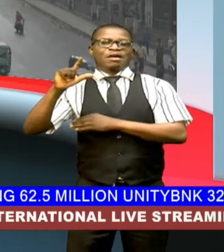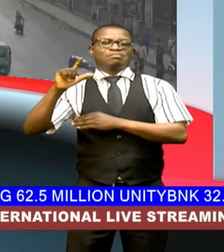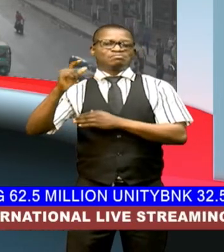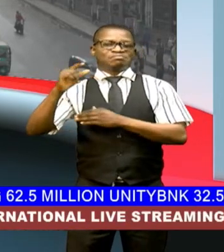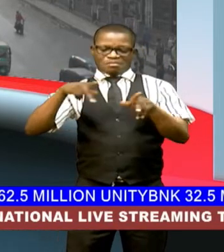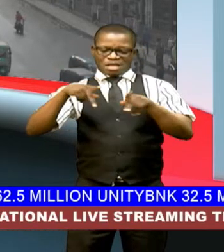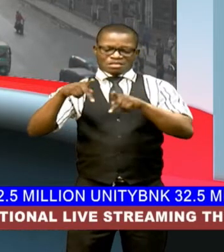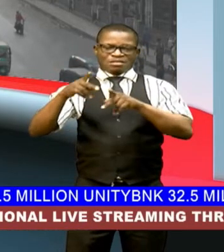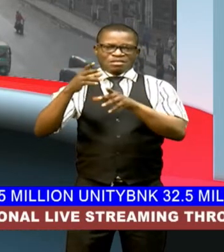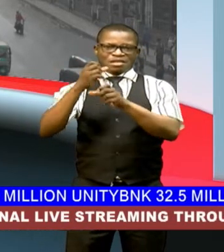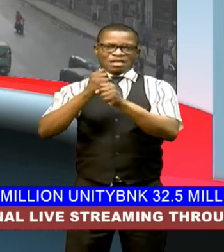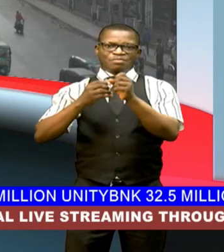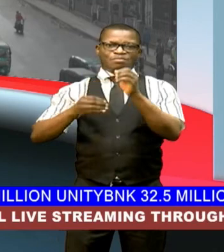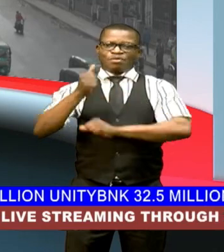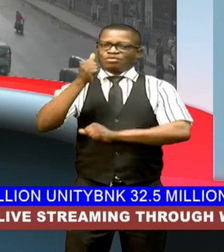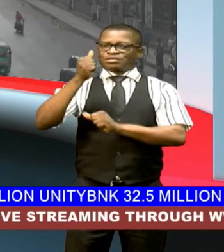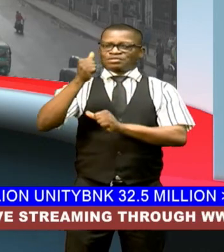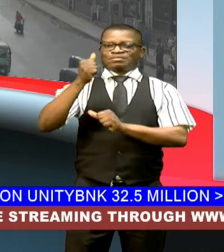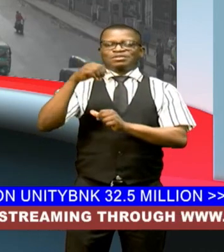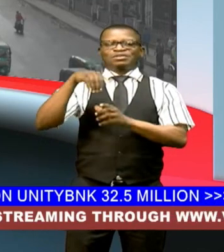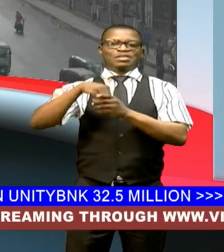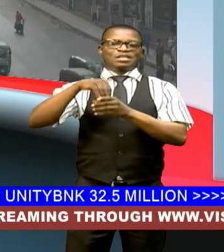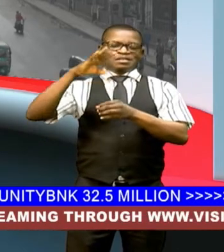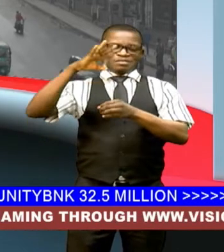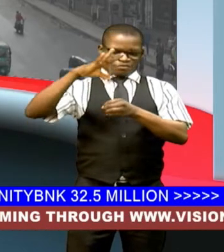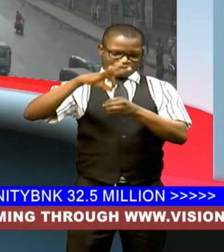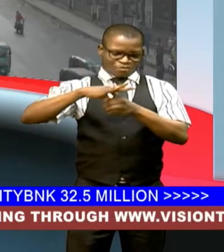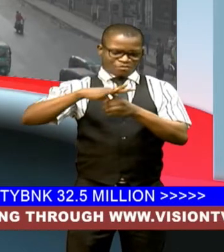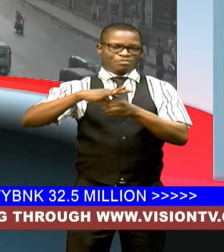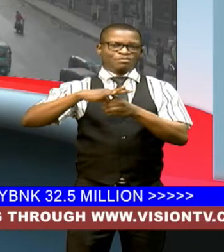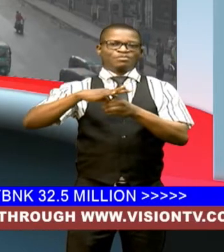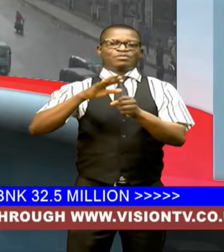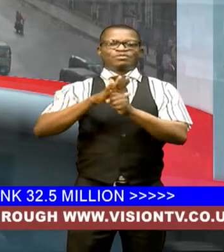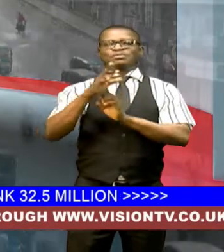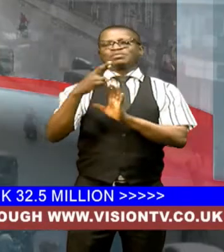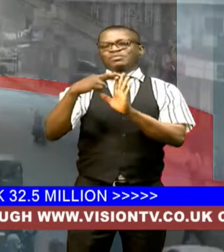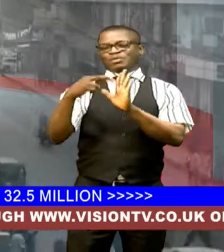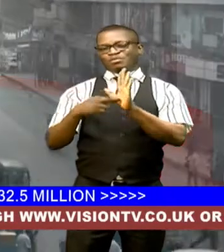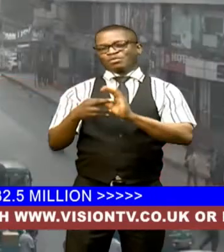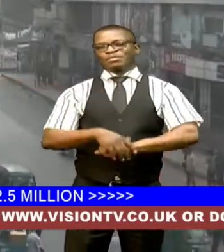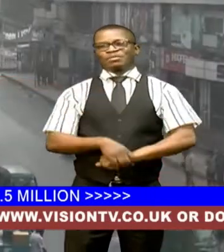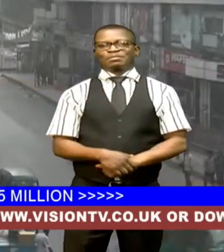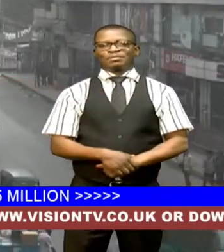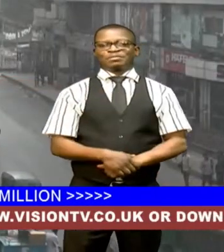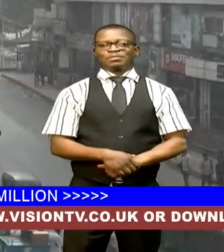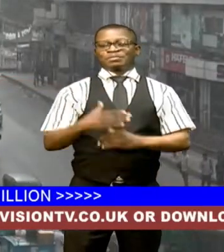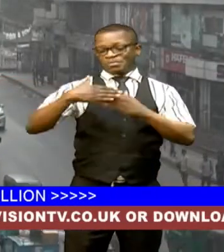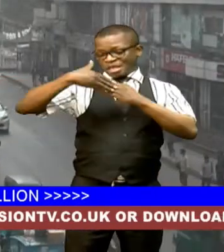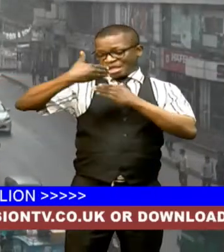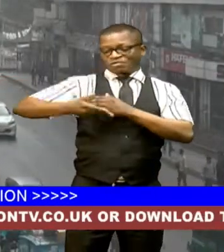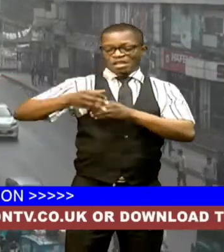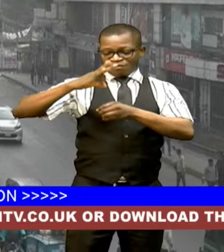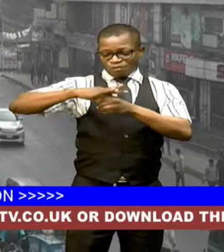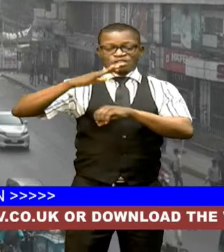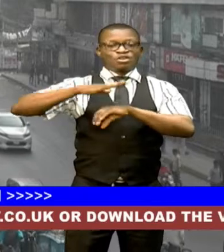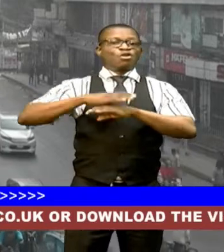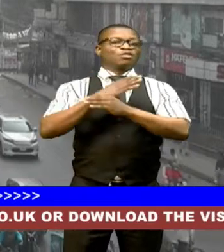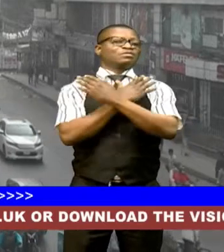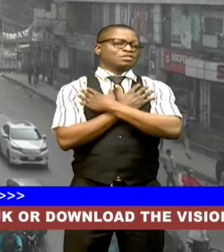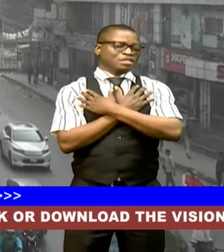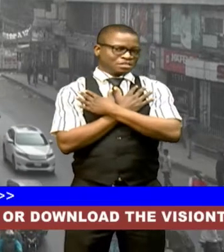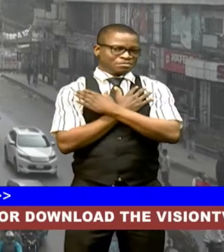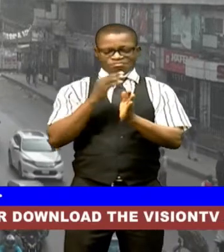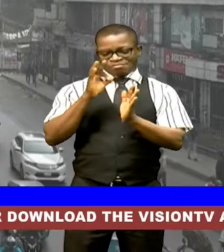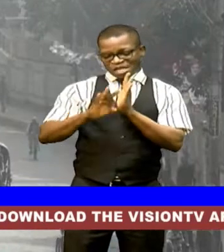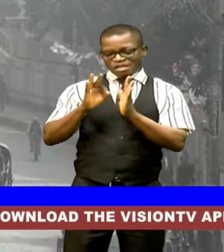absolute majority in the polls francis udogio reports after voting on sunday the counting